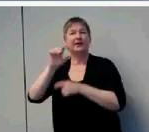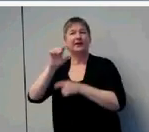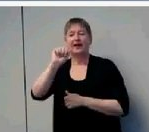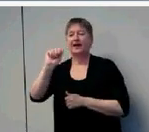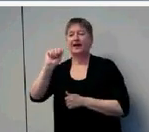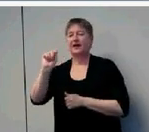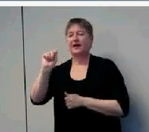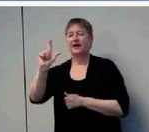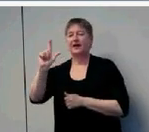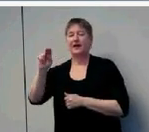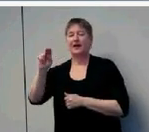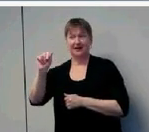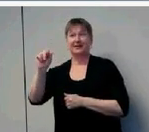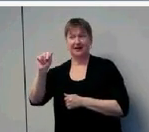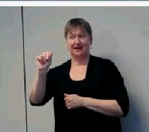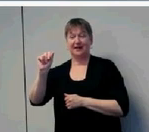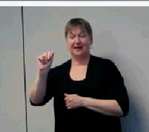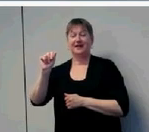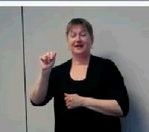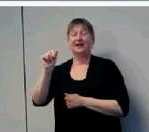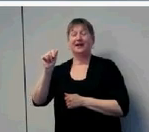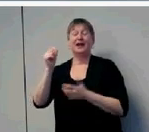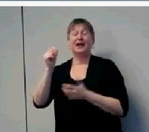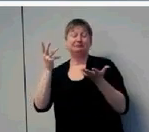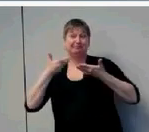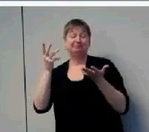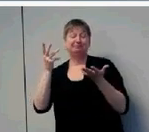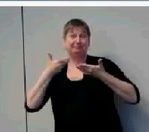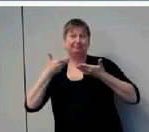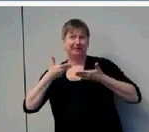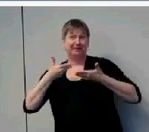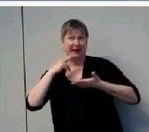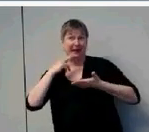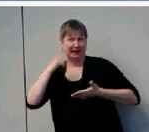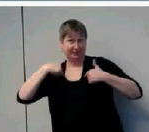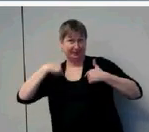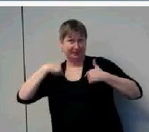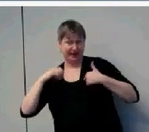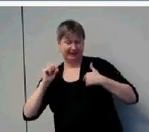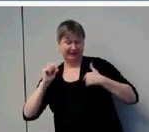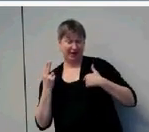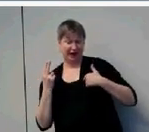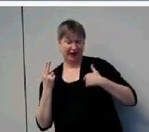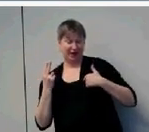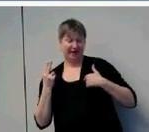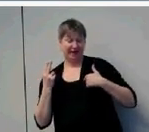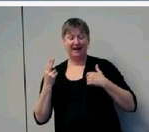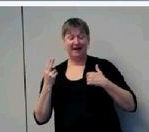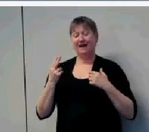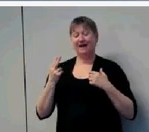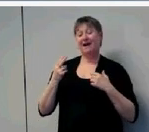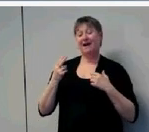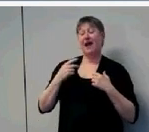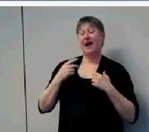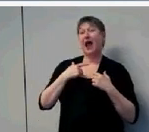and she, fortunate for me, took the window seat in a bus, and I took the aisle seat,